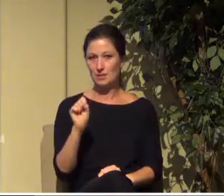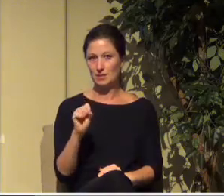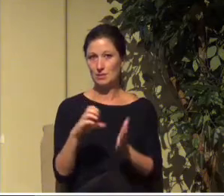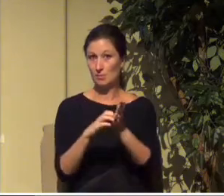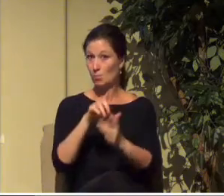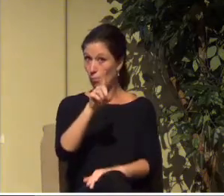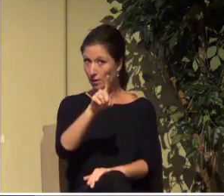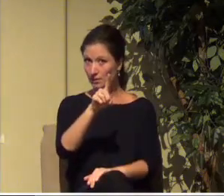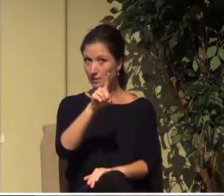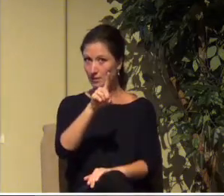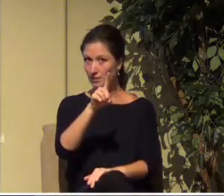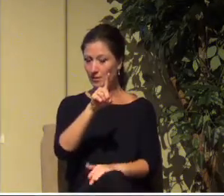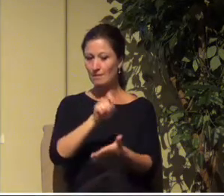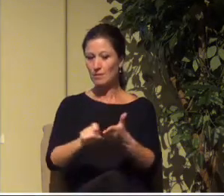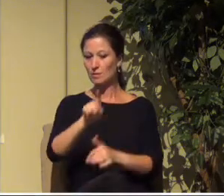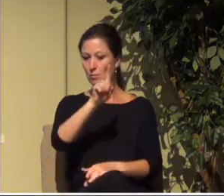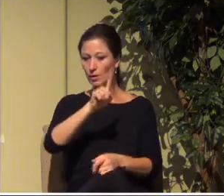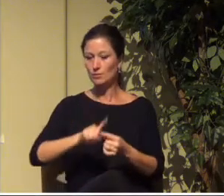1. We'll go to verse 14.